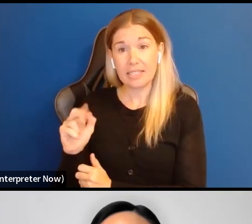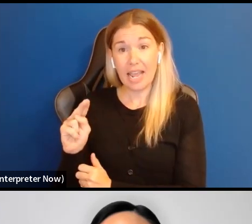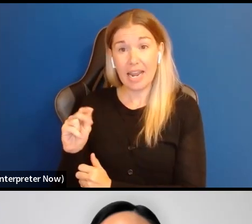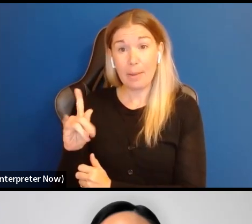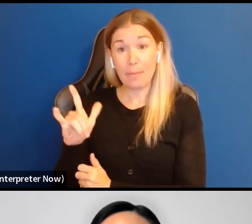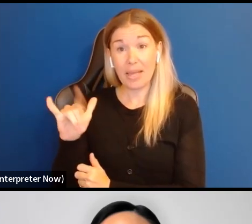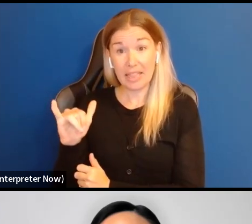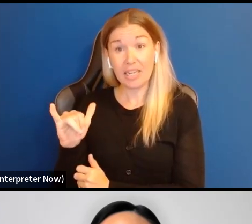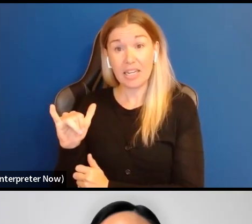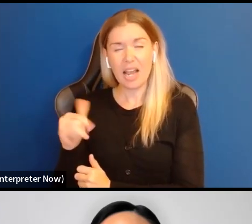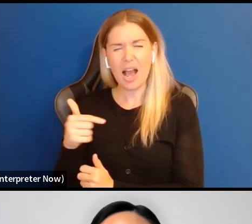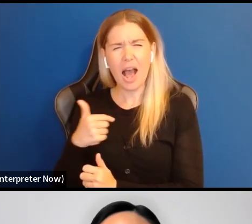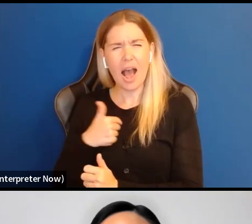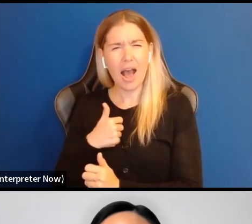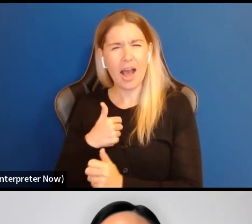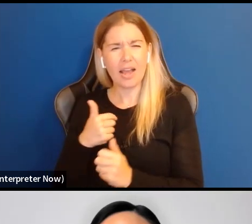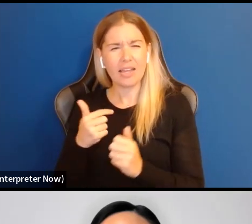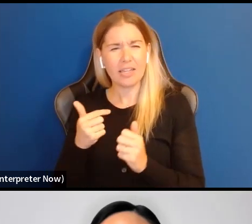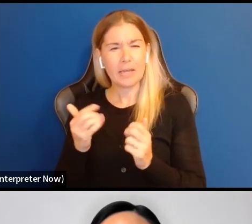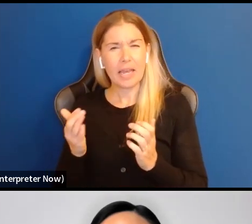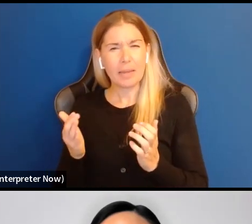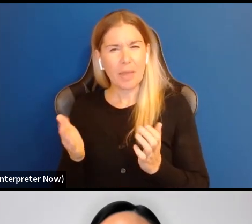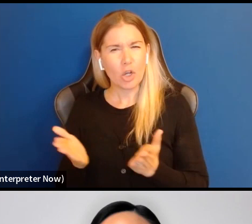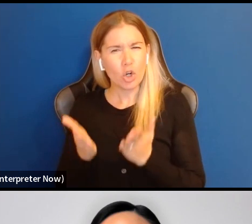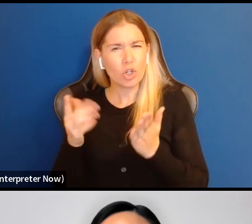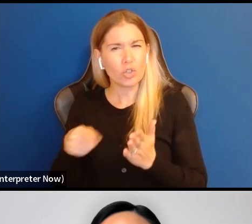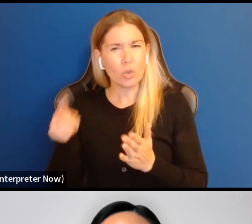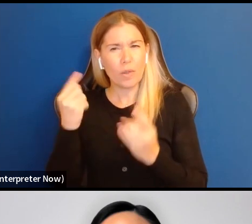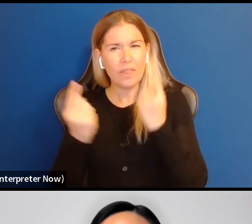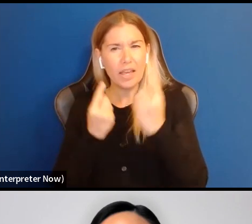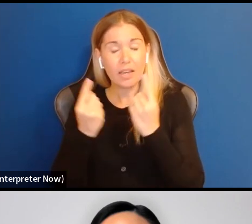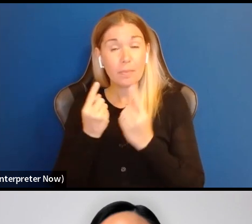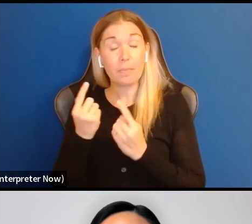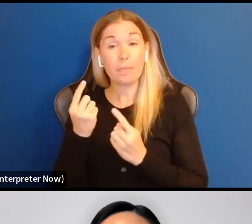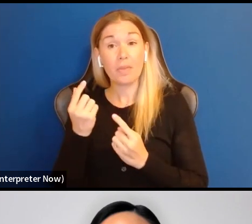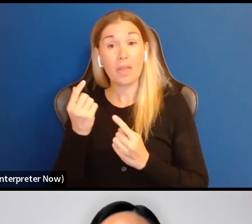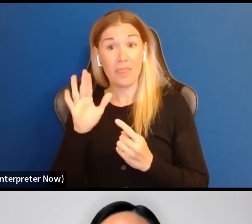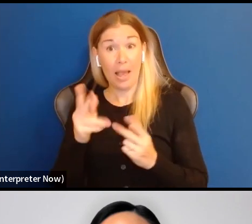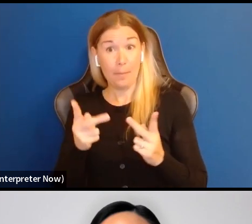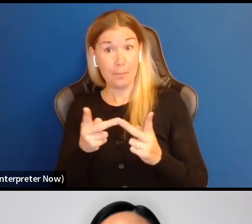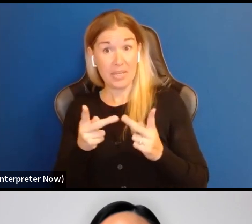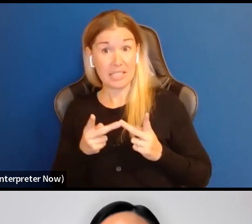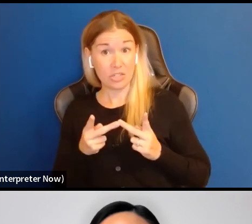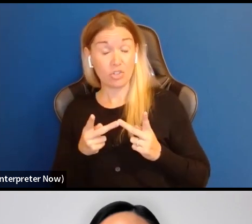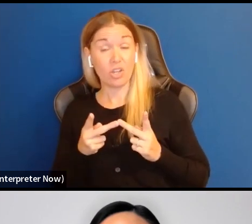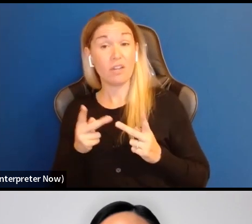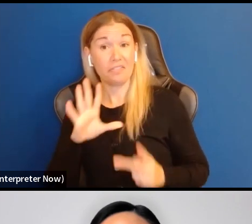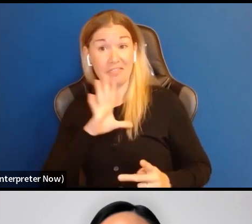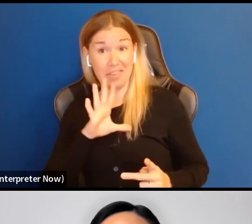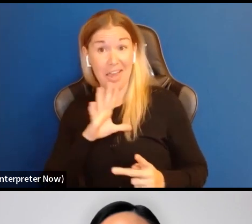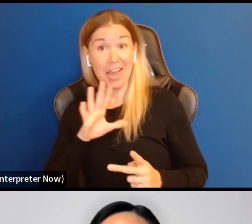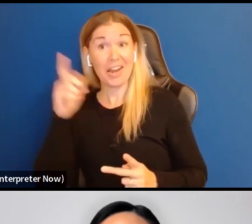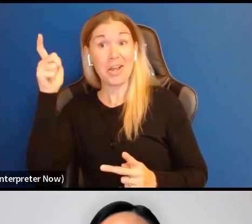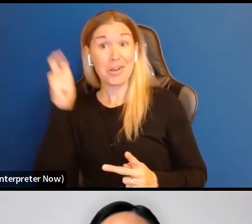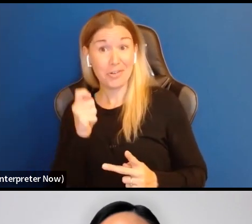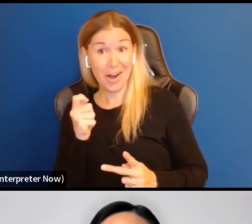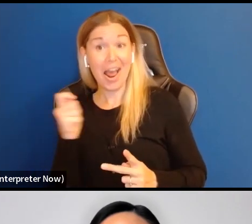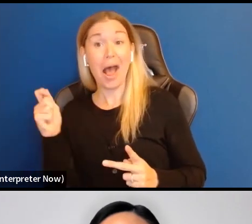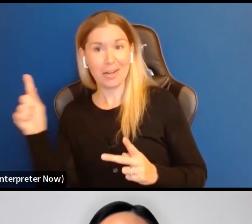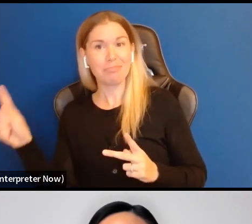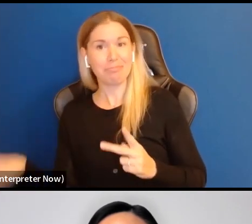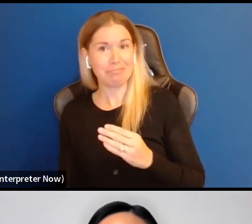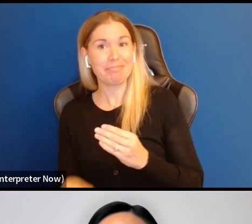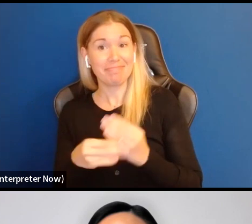carefully around, uh, how you would continue to fund those positions beyond the grant performance, uh,